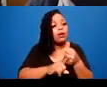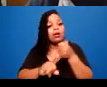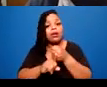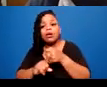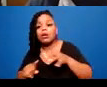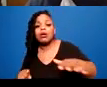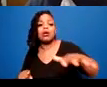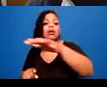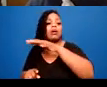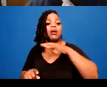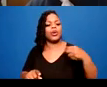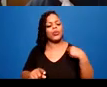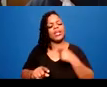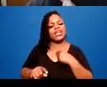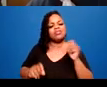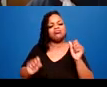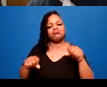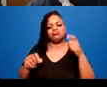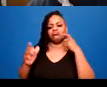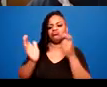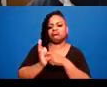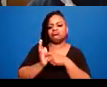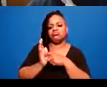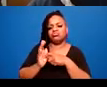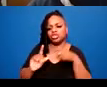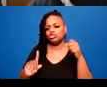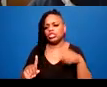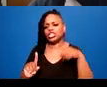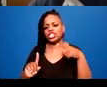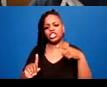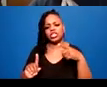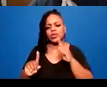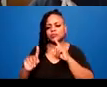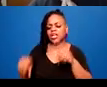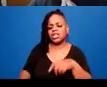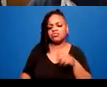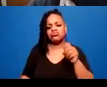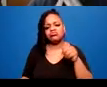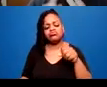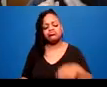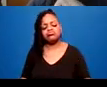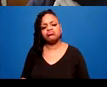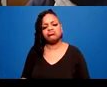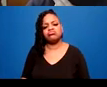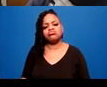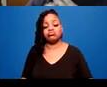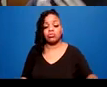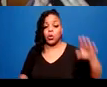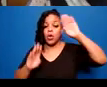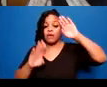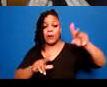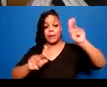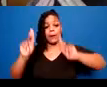ideally folks can recognize and acknowledge and understand and validate. And with those